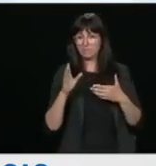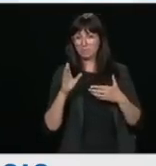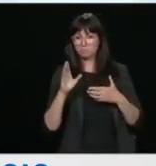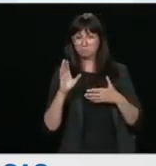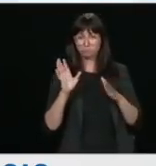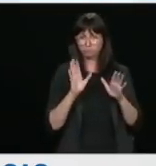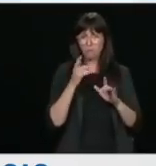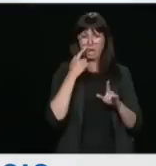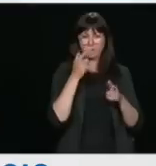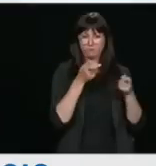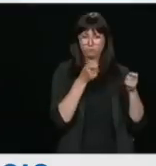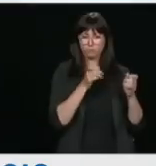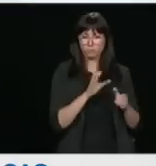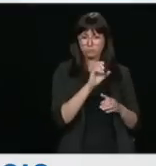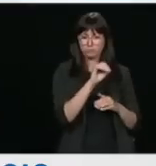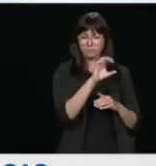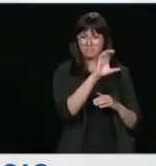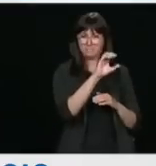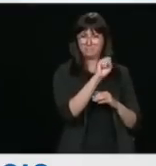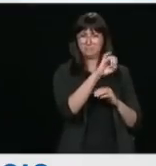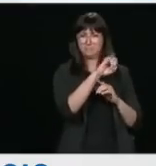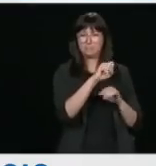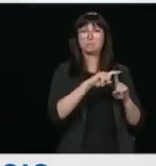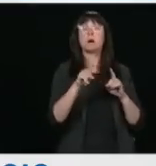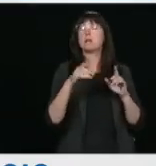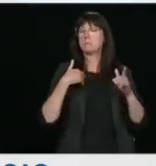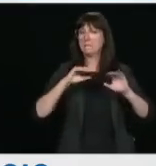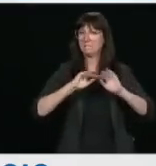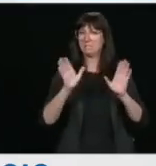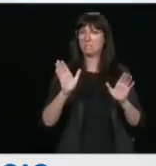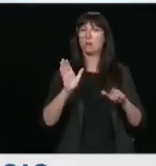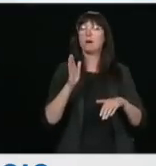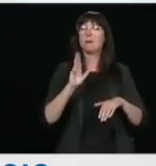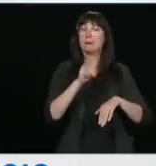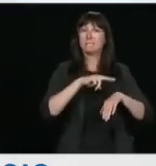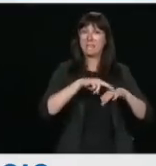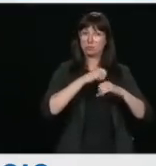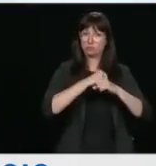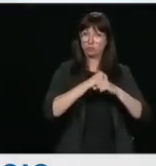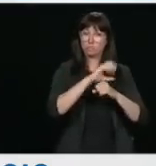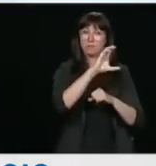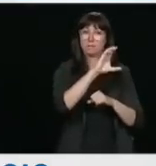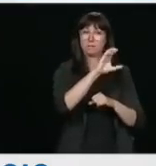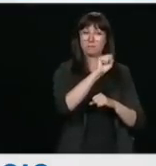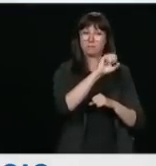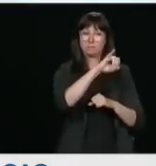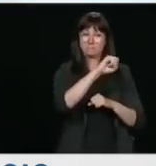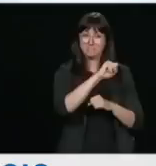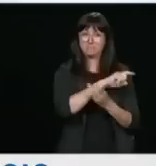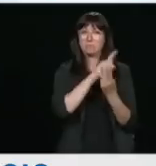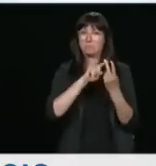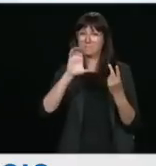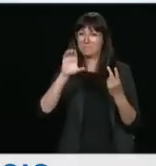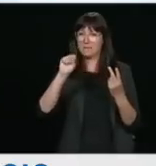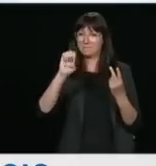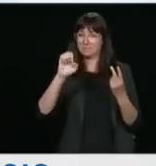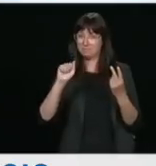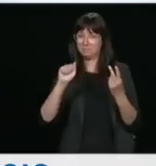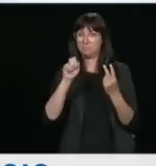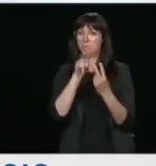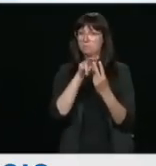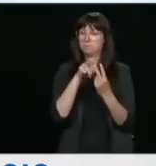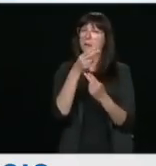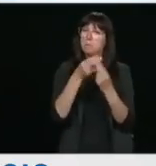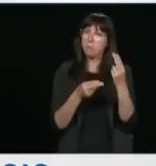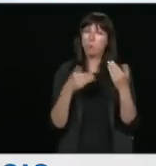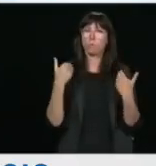Our national security establishment, which includes CSIS and CSE, has done an excellent job of making sure the government is well